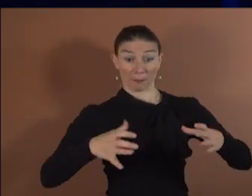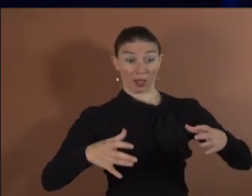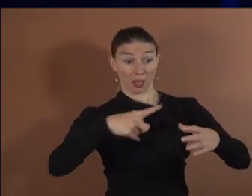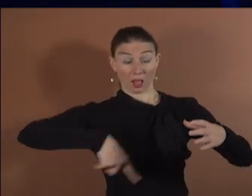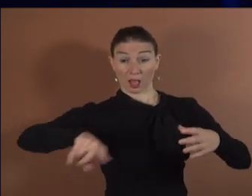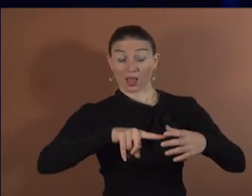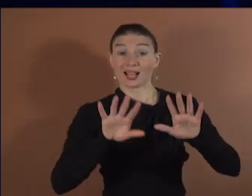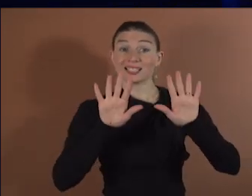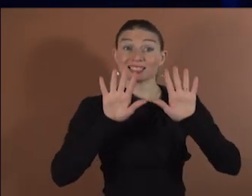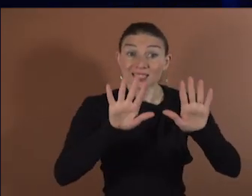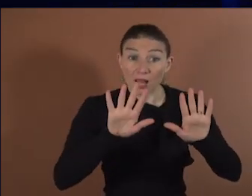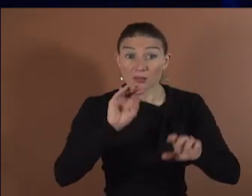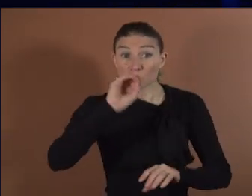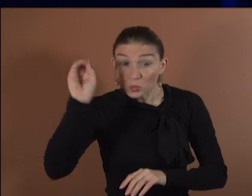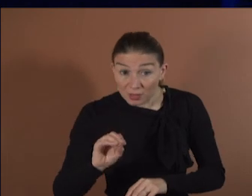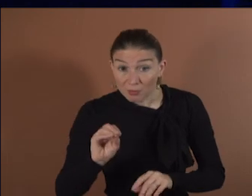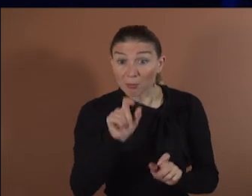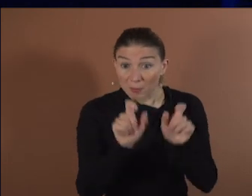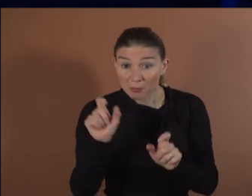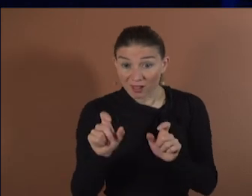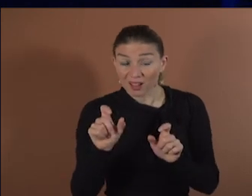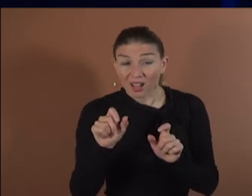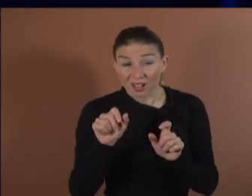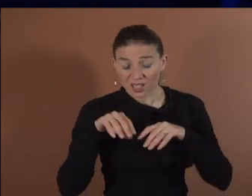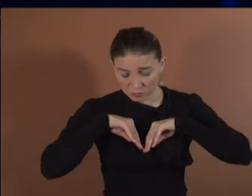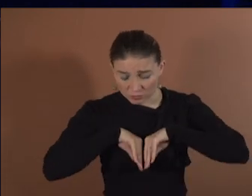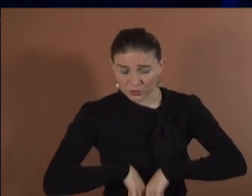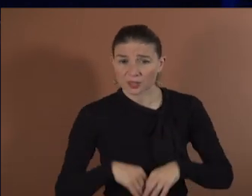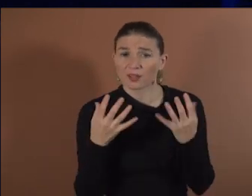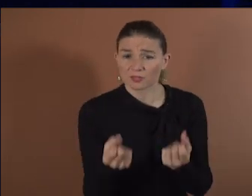It's more frequent in women than men, but we don't know why, honestly speaking.